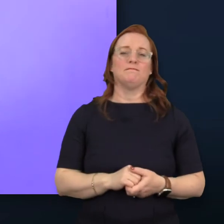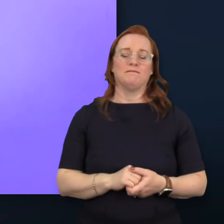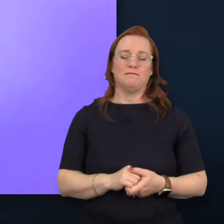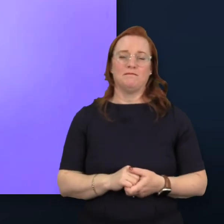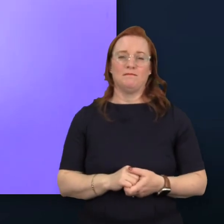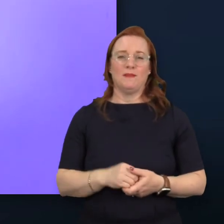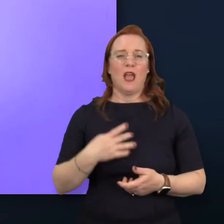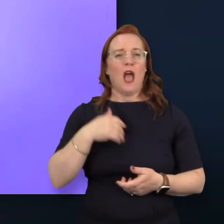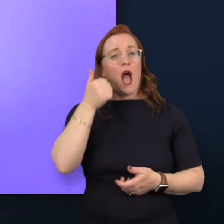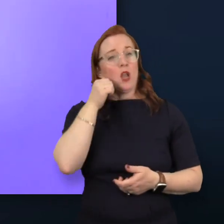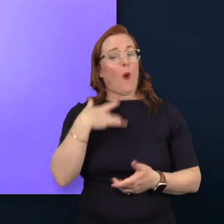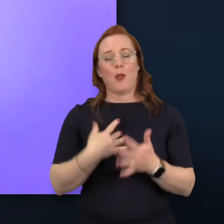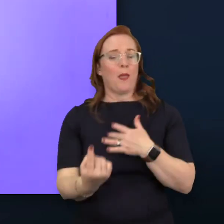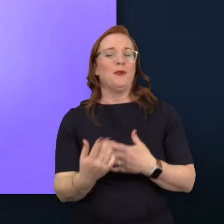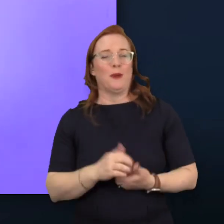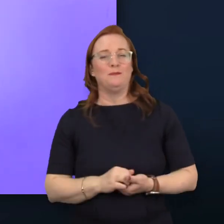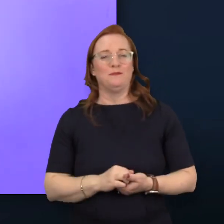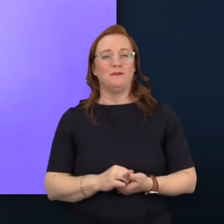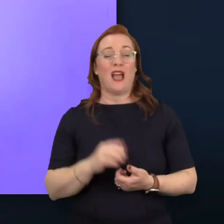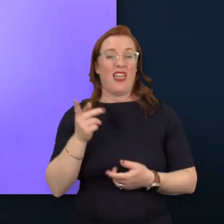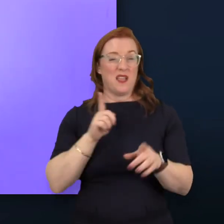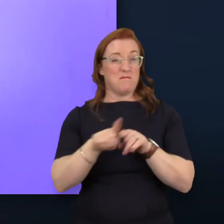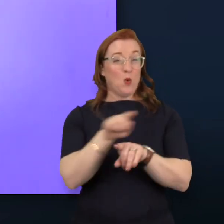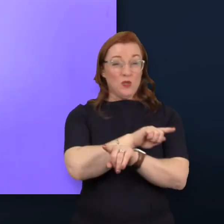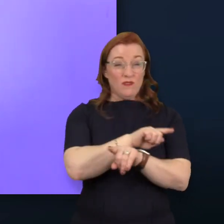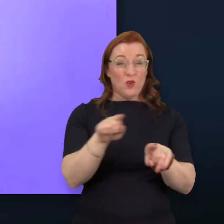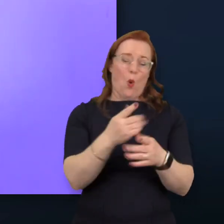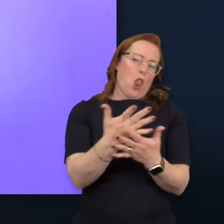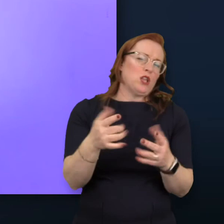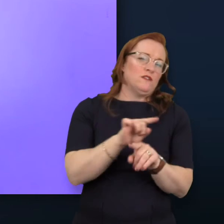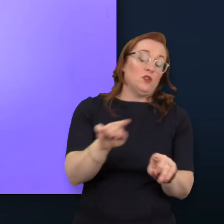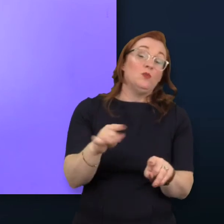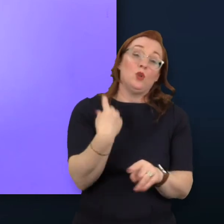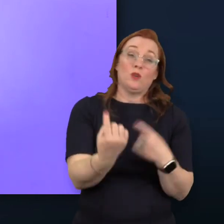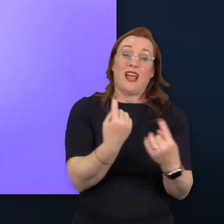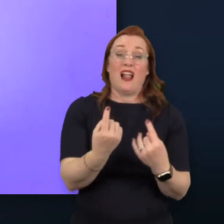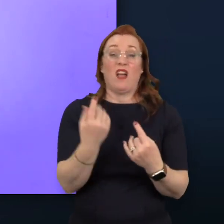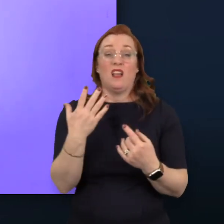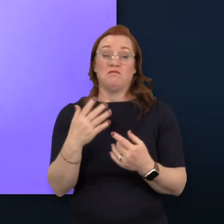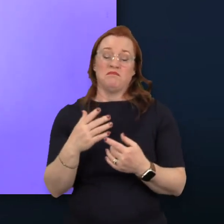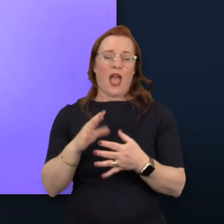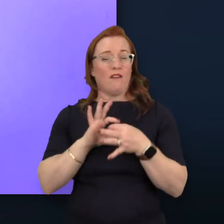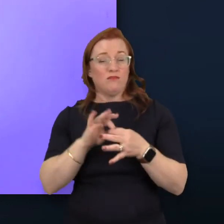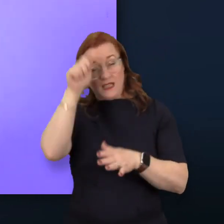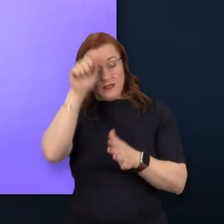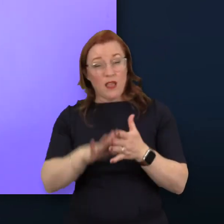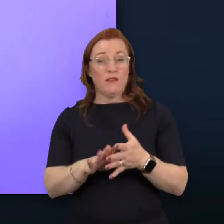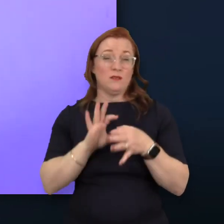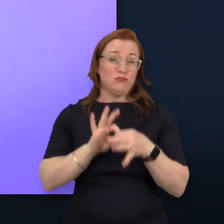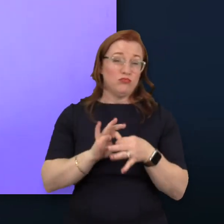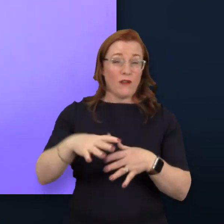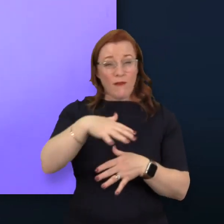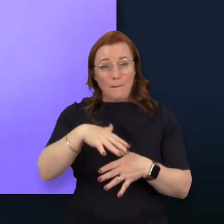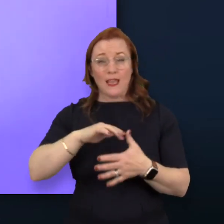And I know I'm not alone. I know most of you, many of you will have had close personal experience, family